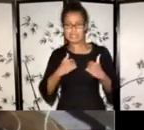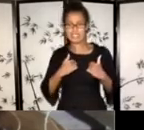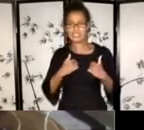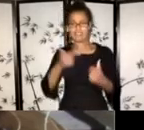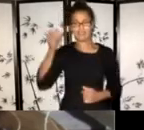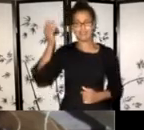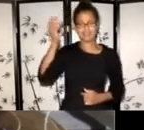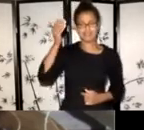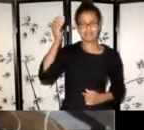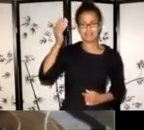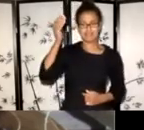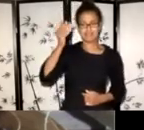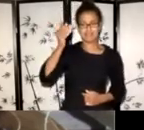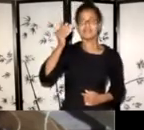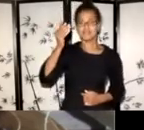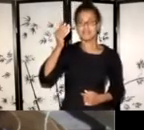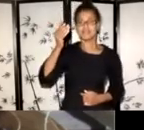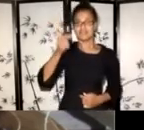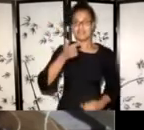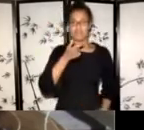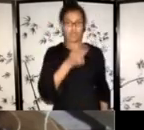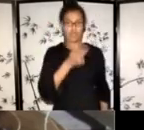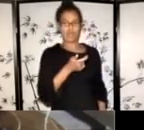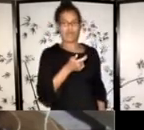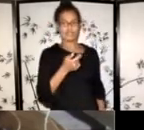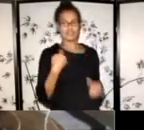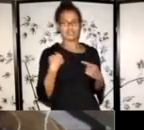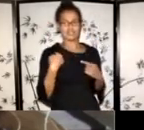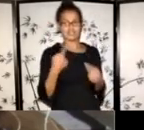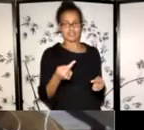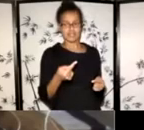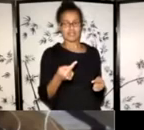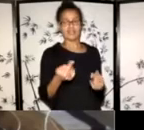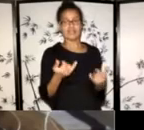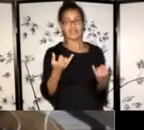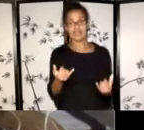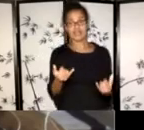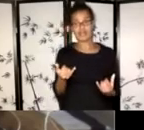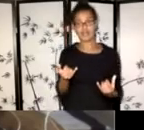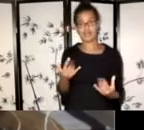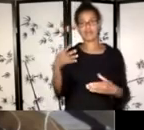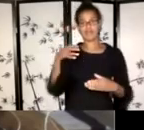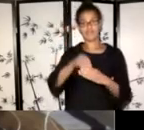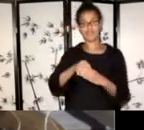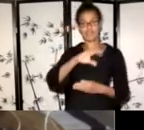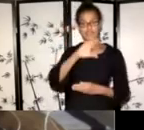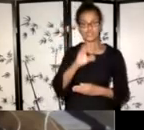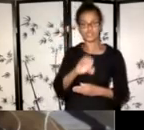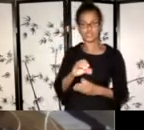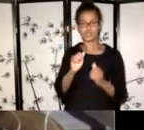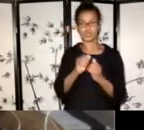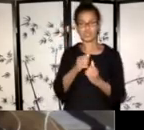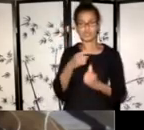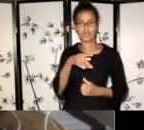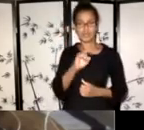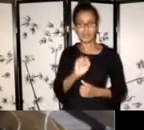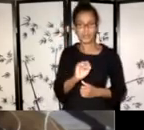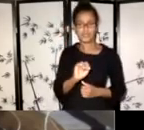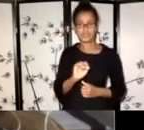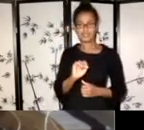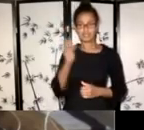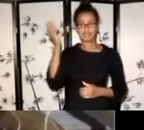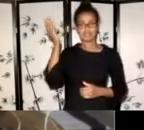sort of, uh, my first time on zoom presenting a PowerPoint, um, to an audience. Um, but I just want to say thank you,